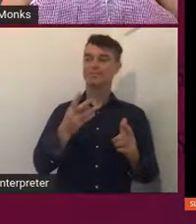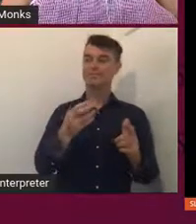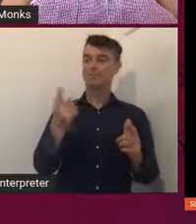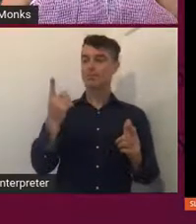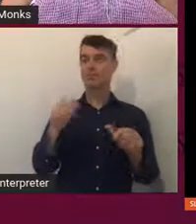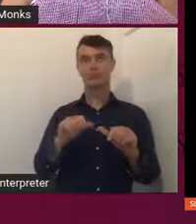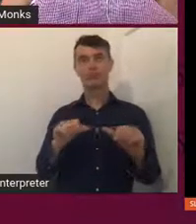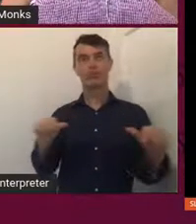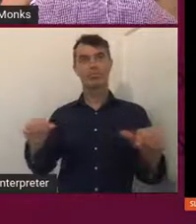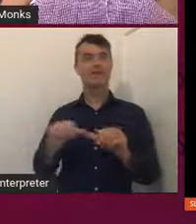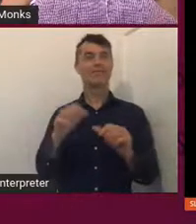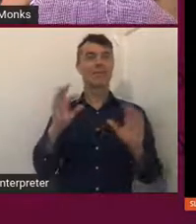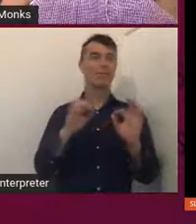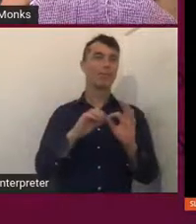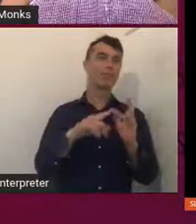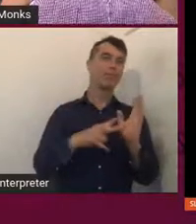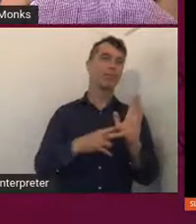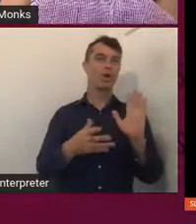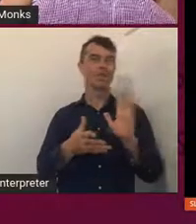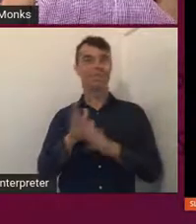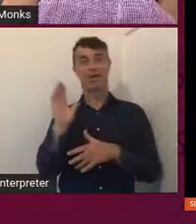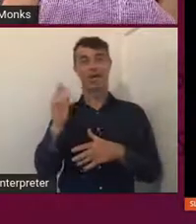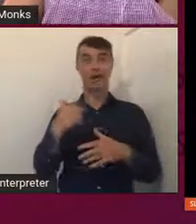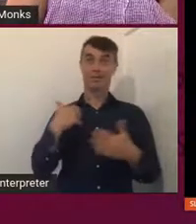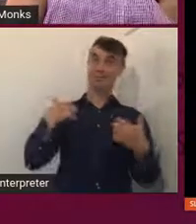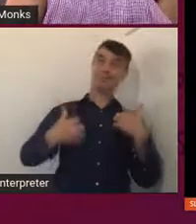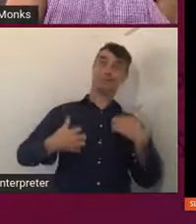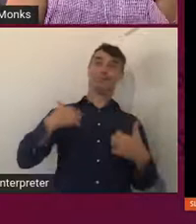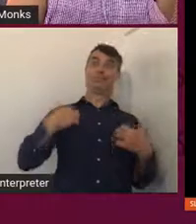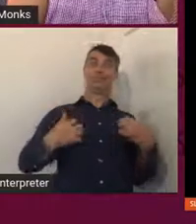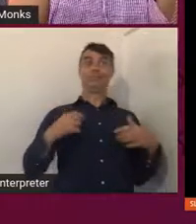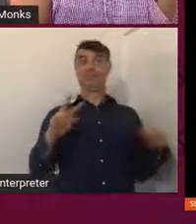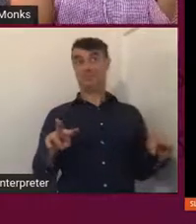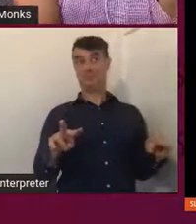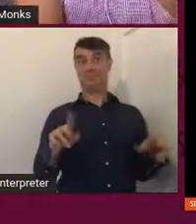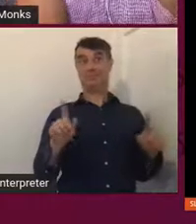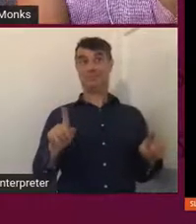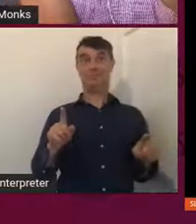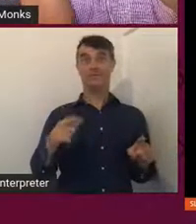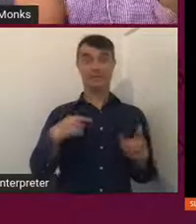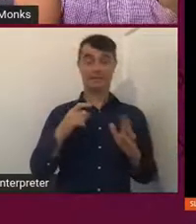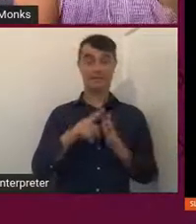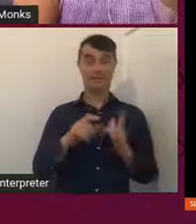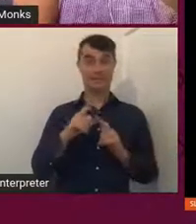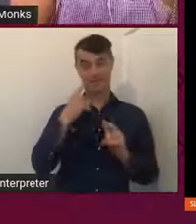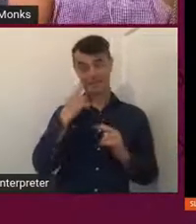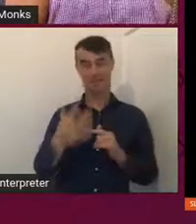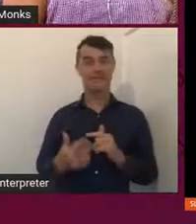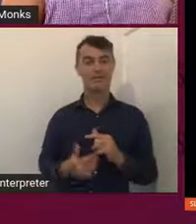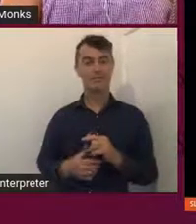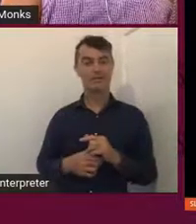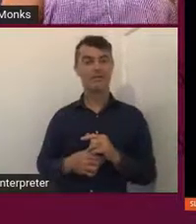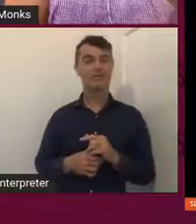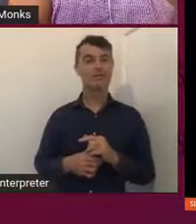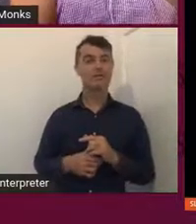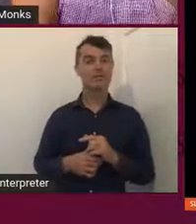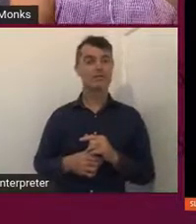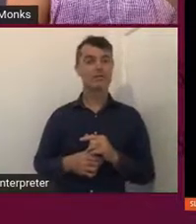property that had a bonfire. was one of the most exciting things that we ever did see. So we,